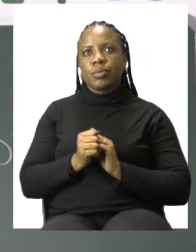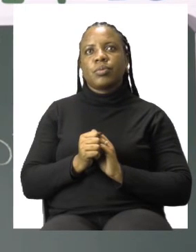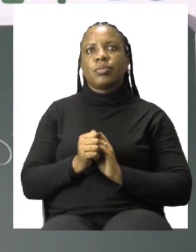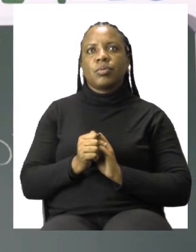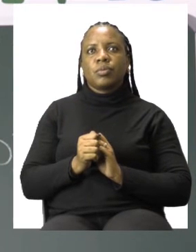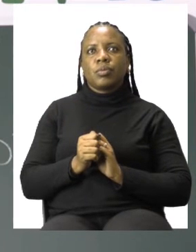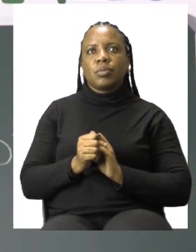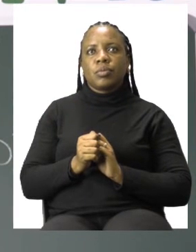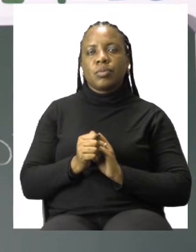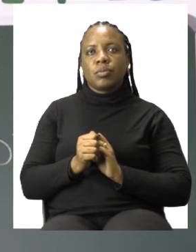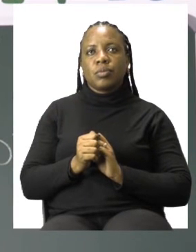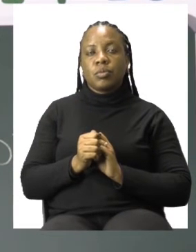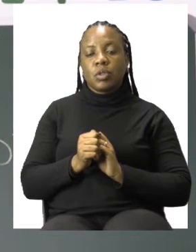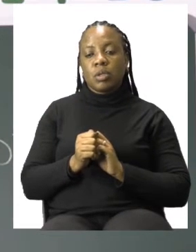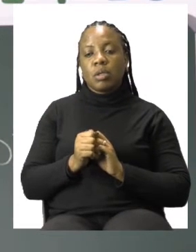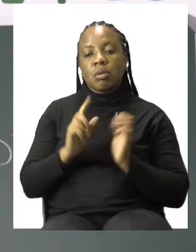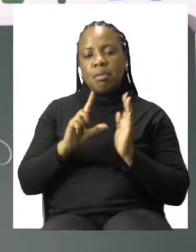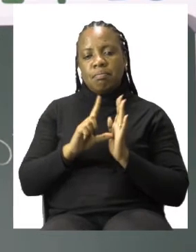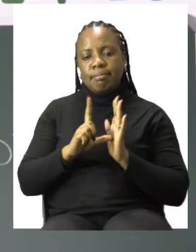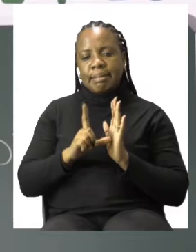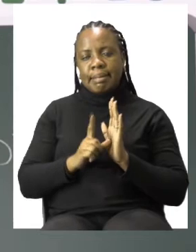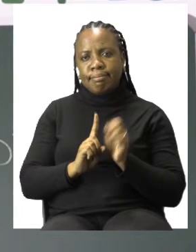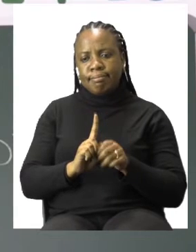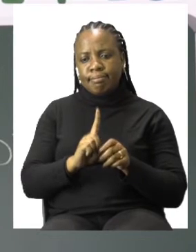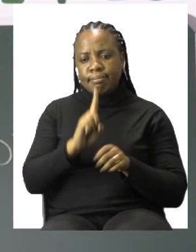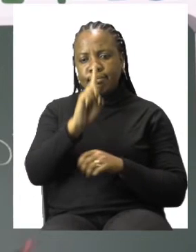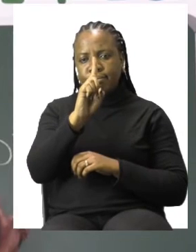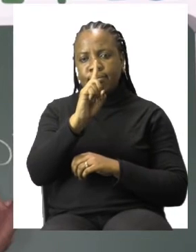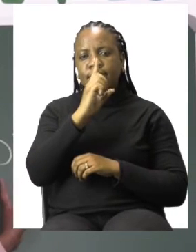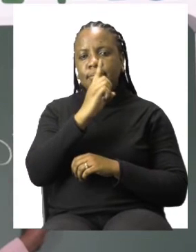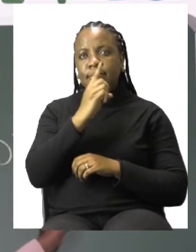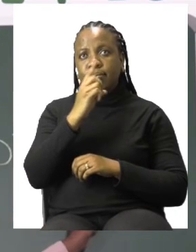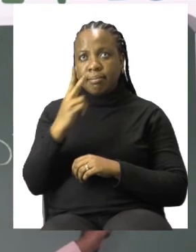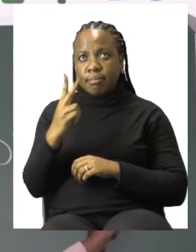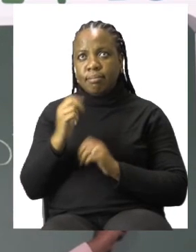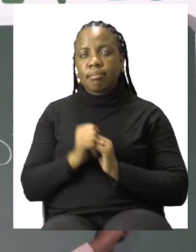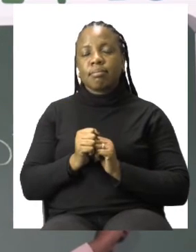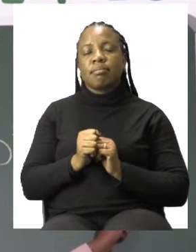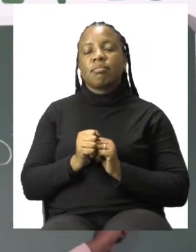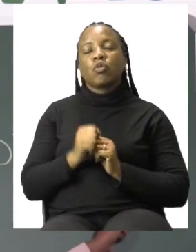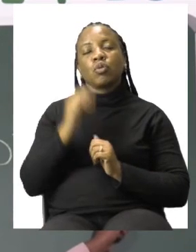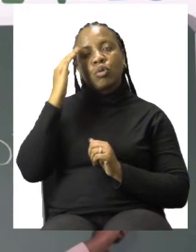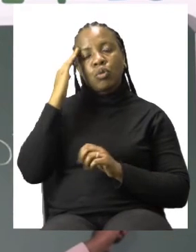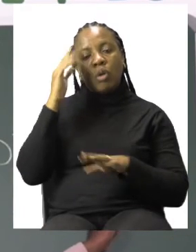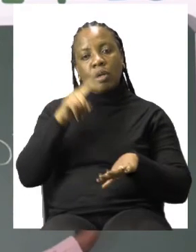pointing at 12, we know that the time is o'clock.